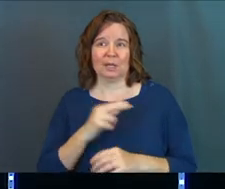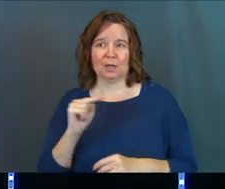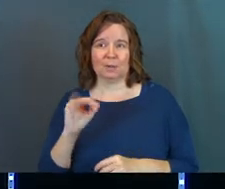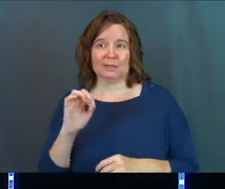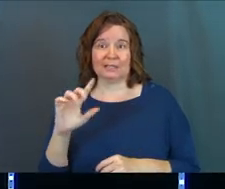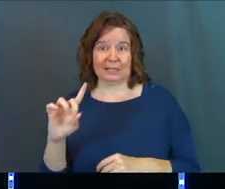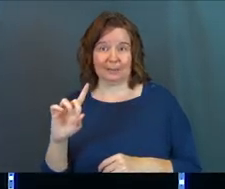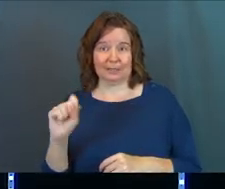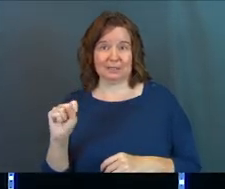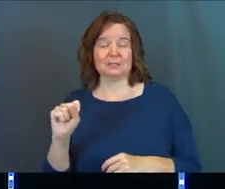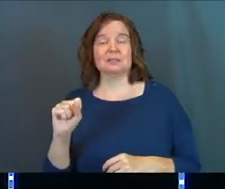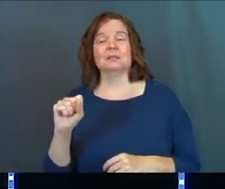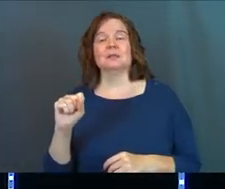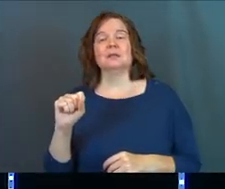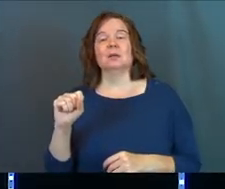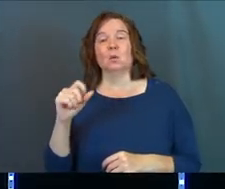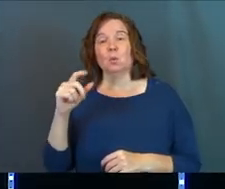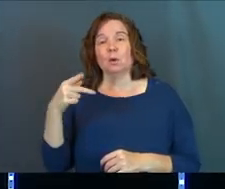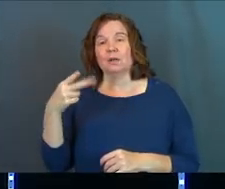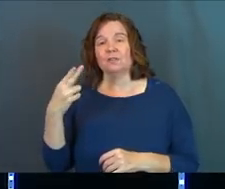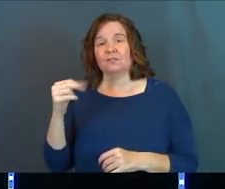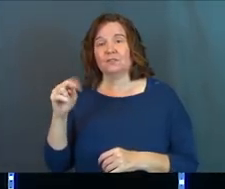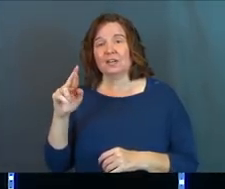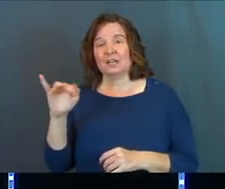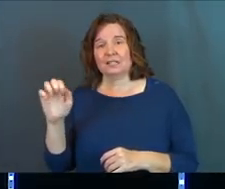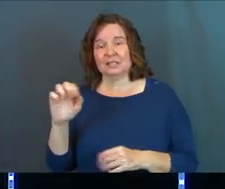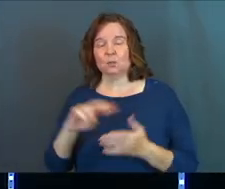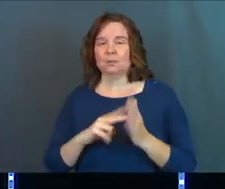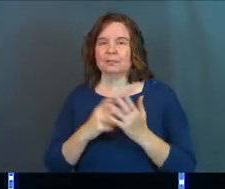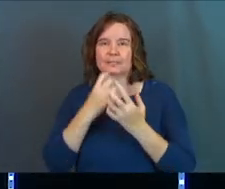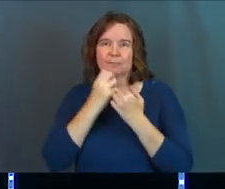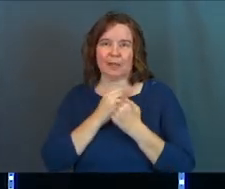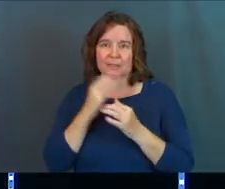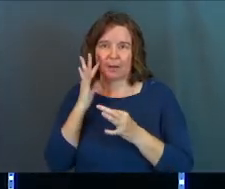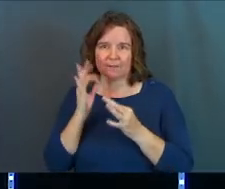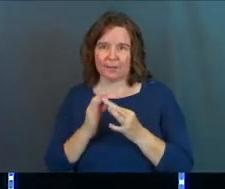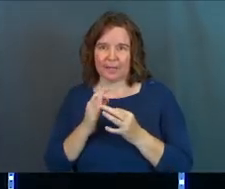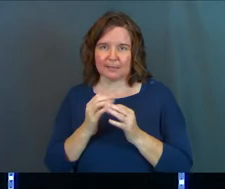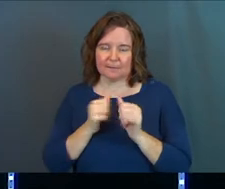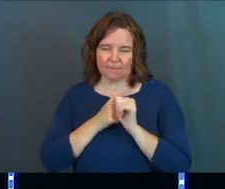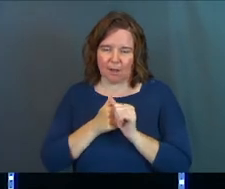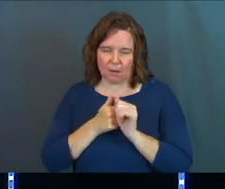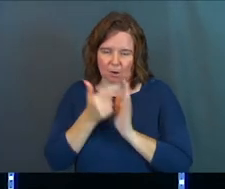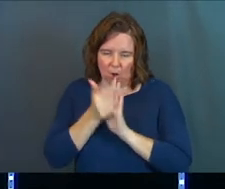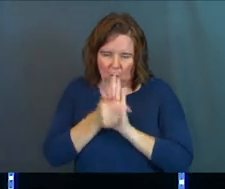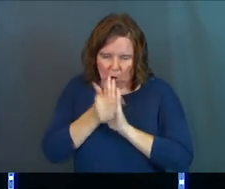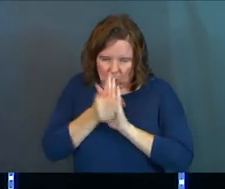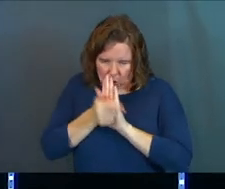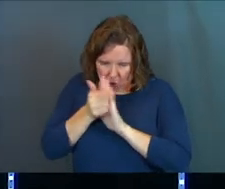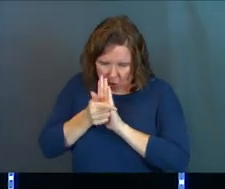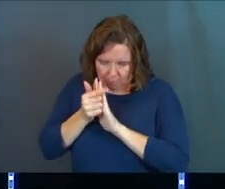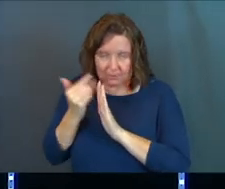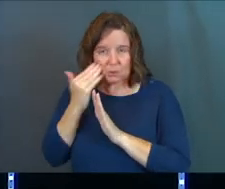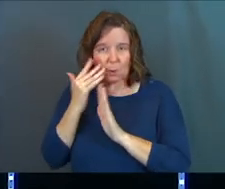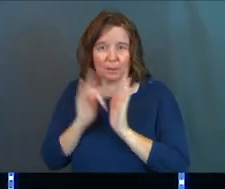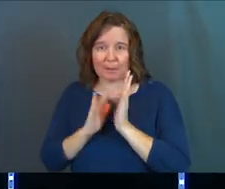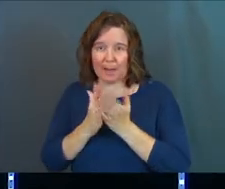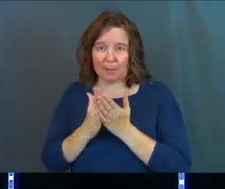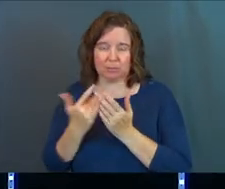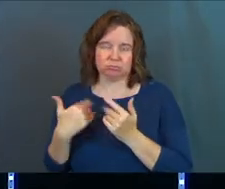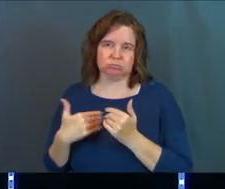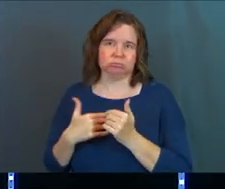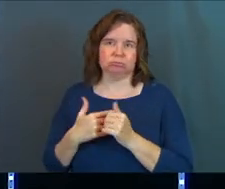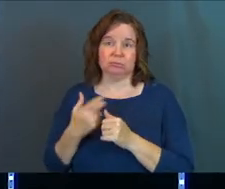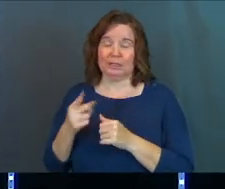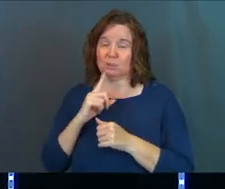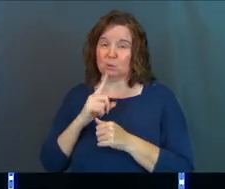Nicodemus here. Nicodemus was a Pharisee, which means he's super passionate about his faith. He's super religious, knows the Bible better than you and me.